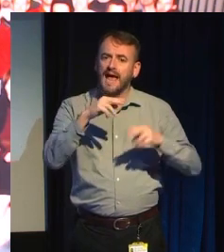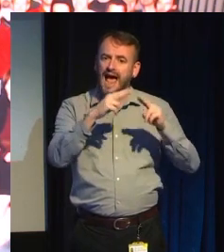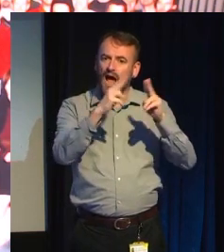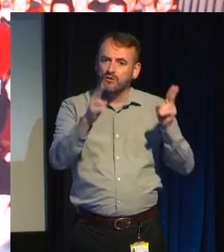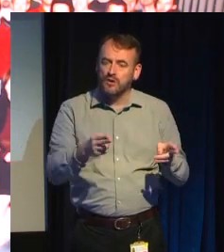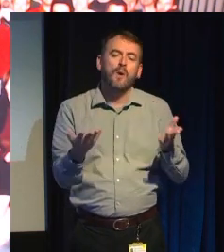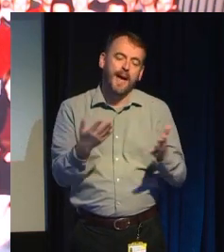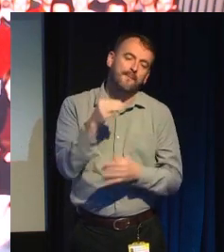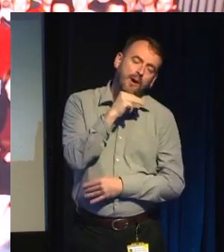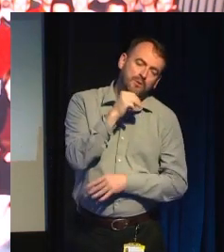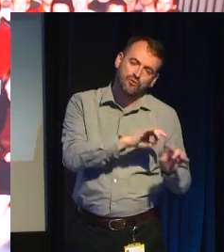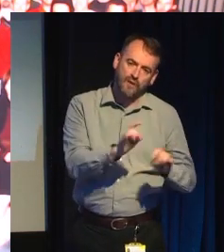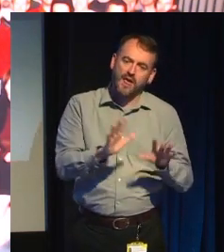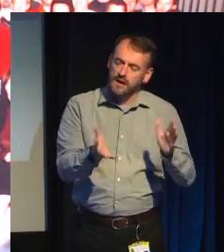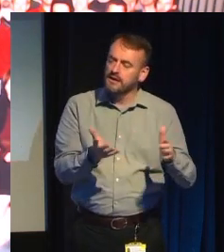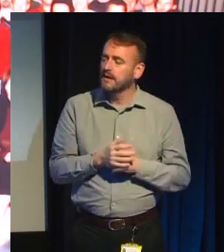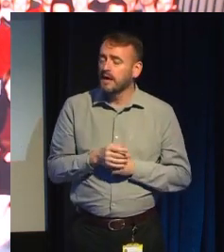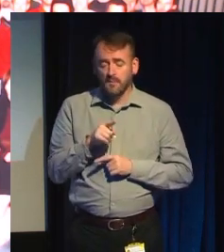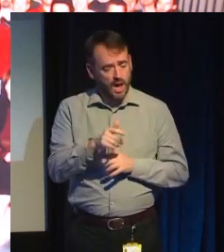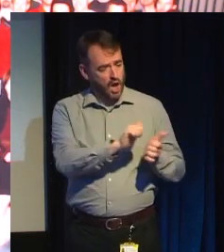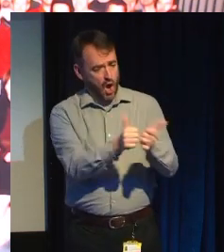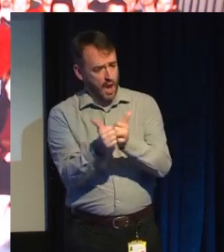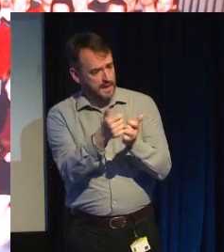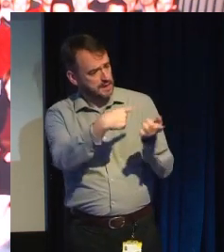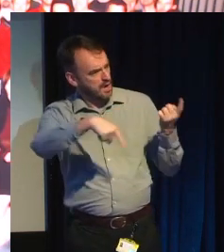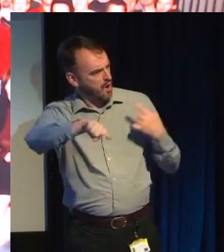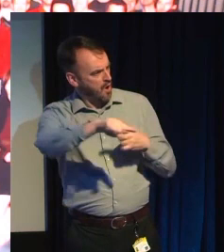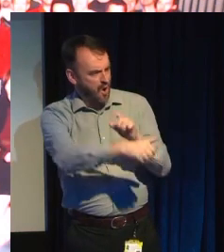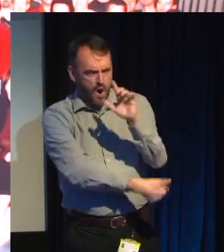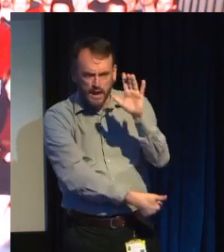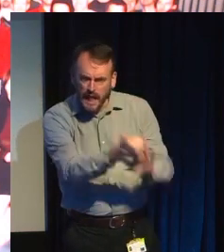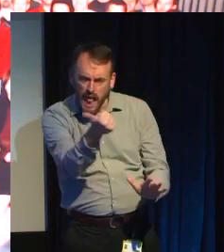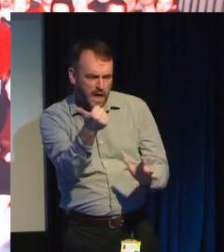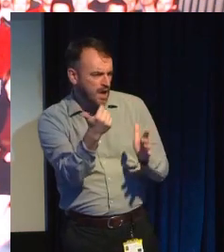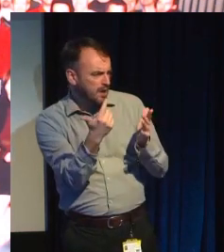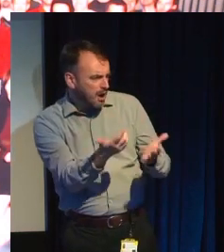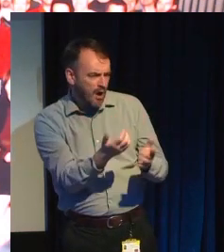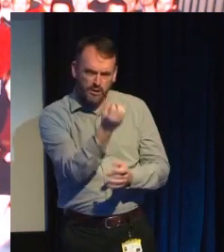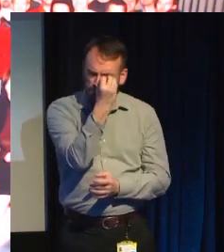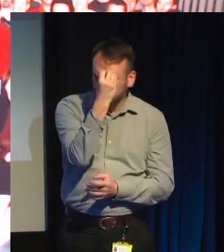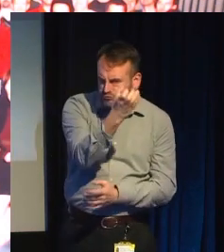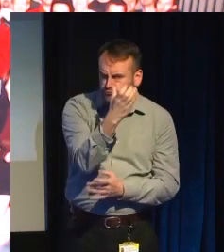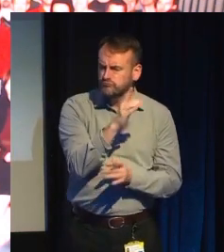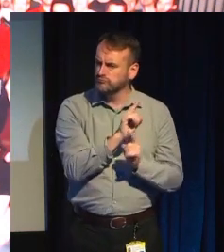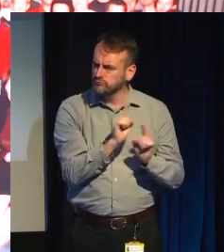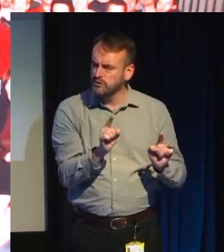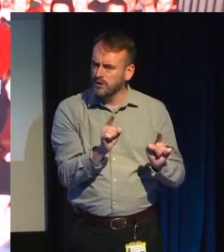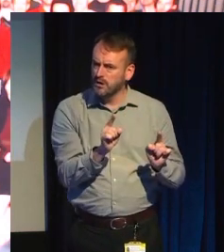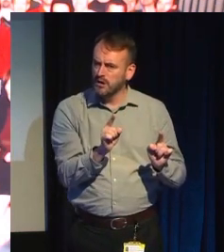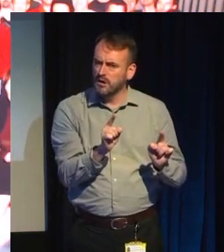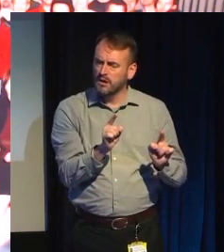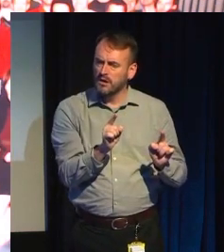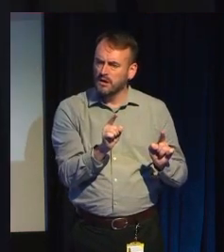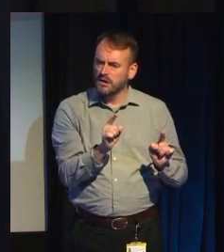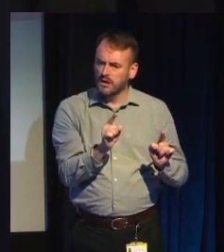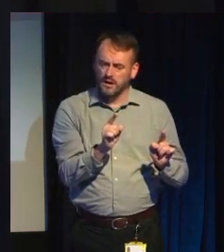I noticed about my colleagues who are really talented and skilled, I have to say, gosh, I don't know what the time